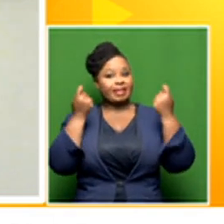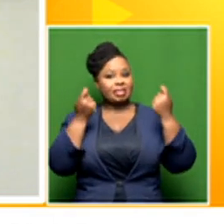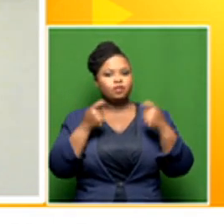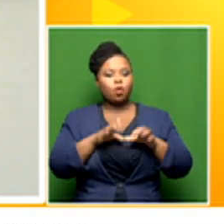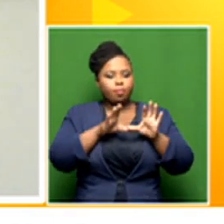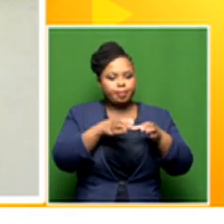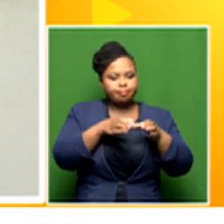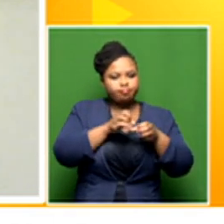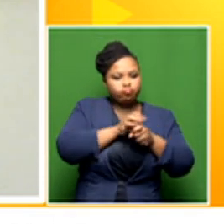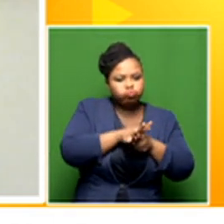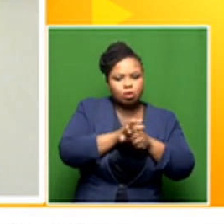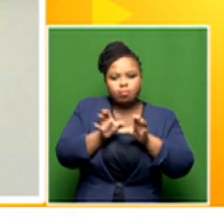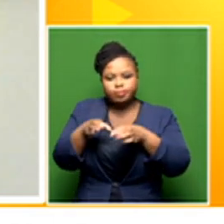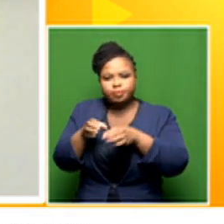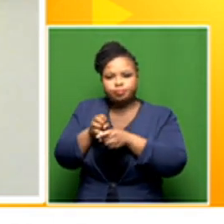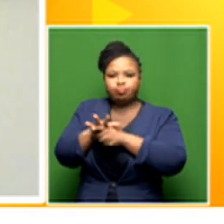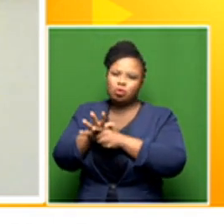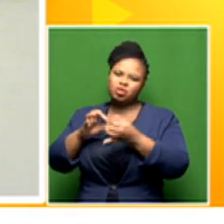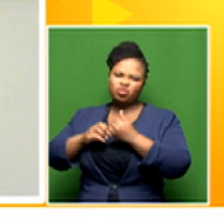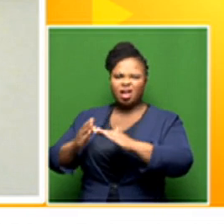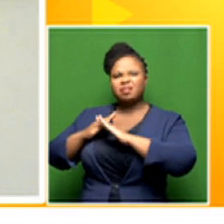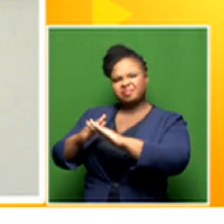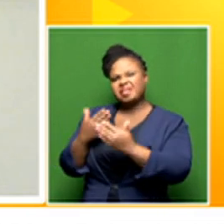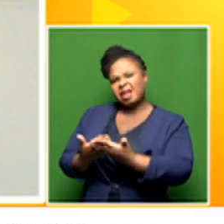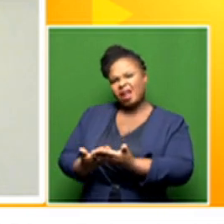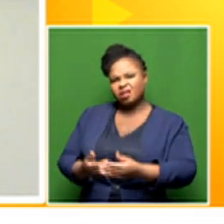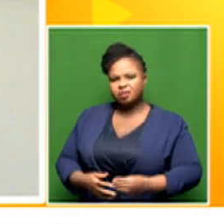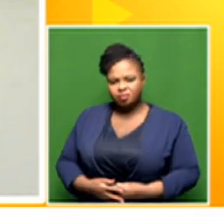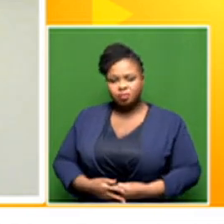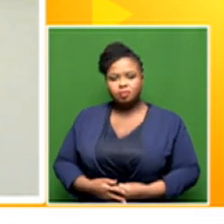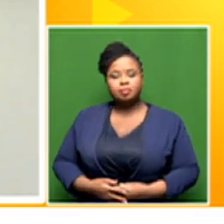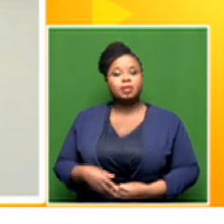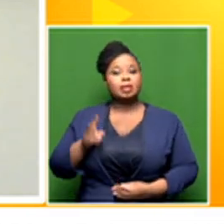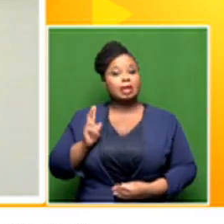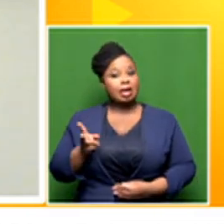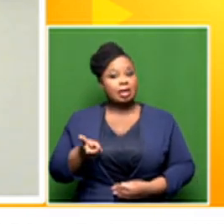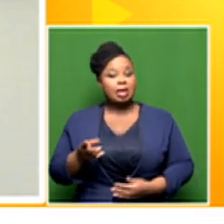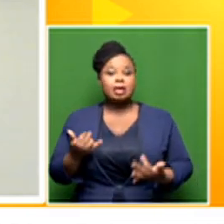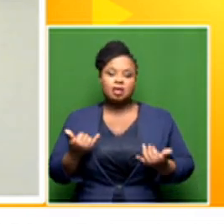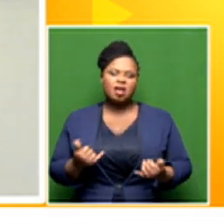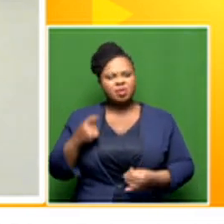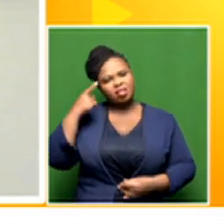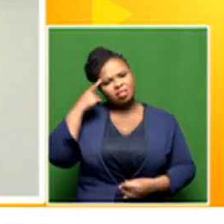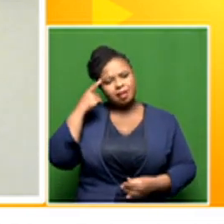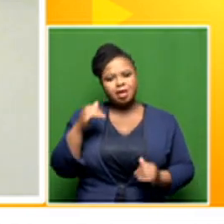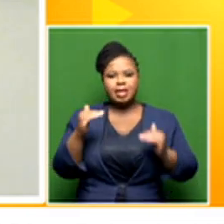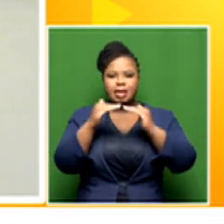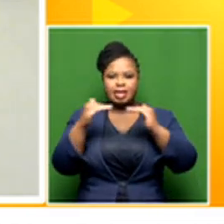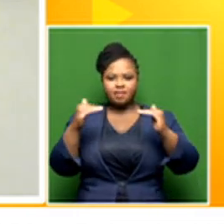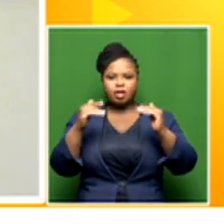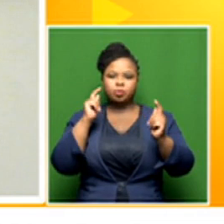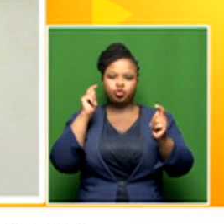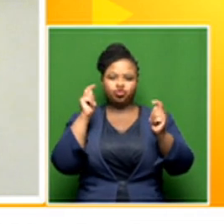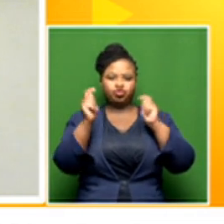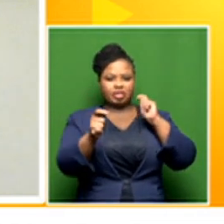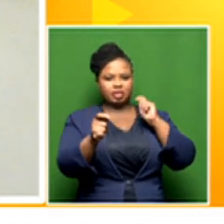cluster outbreaks. Beyond that, I think possibly an increase in the alert level would go a long way in